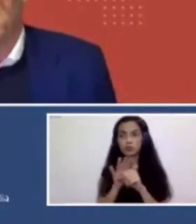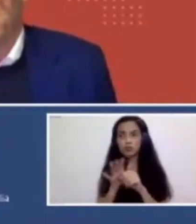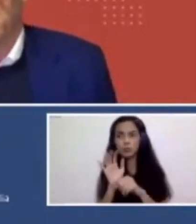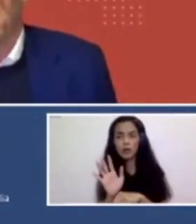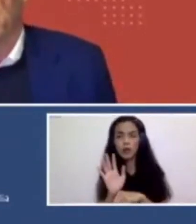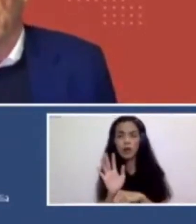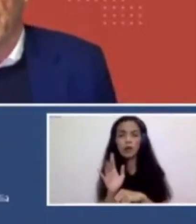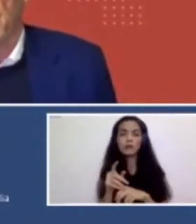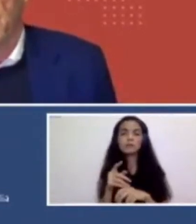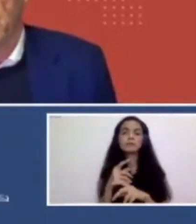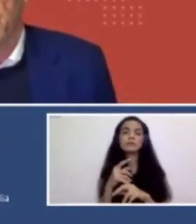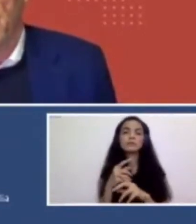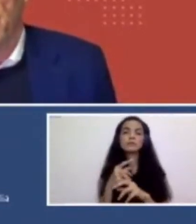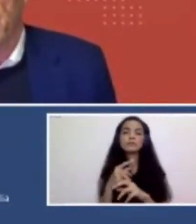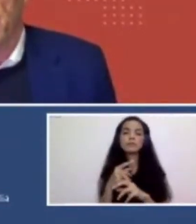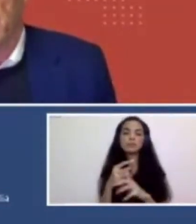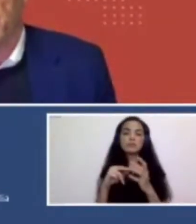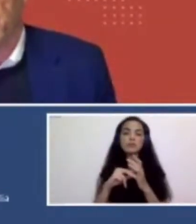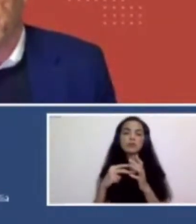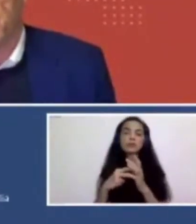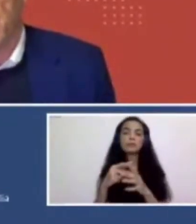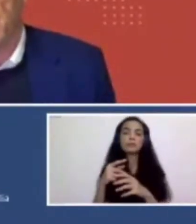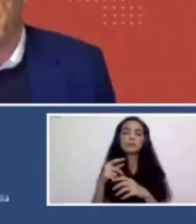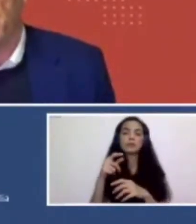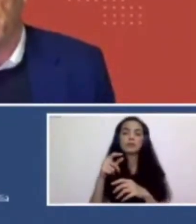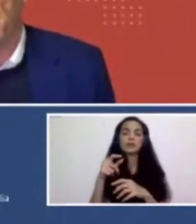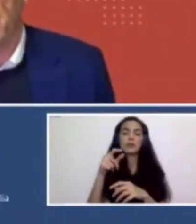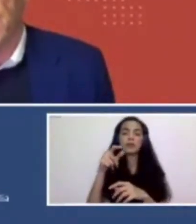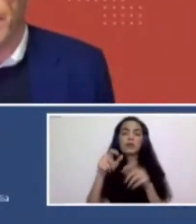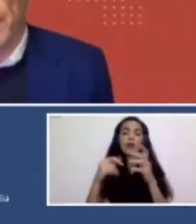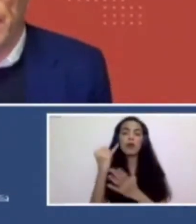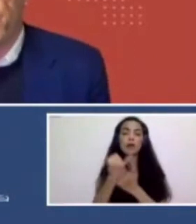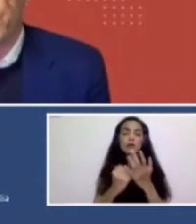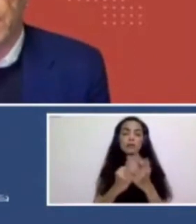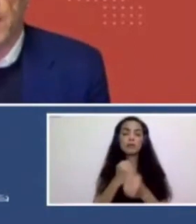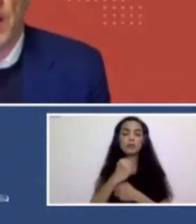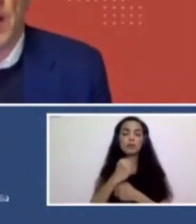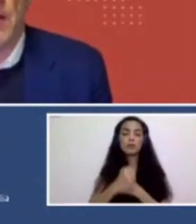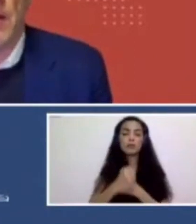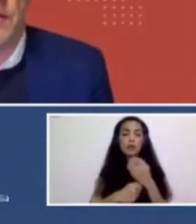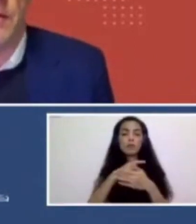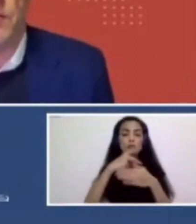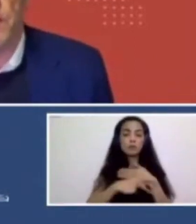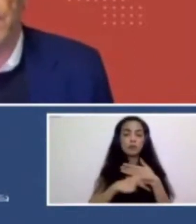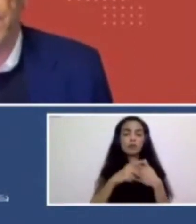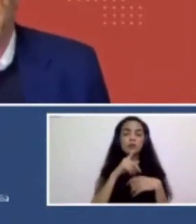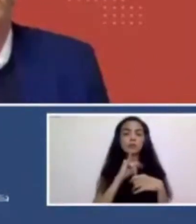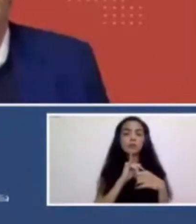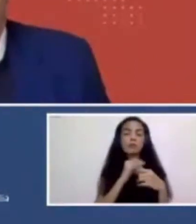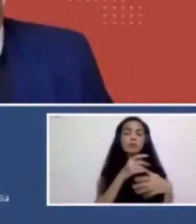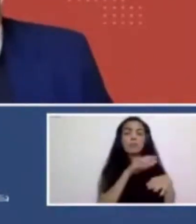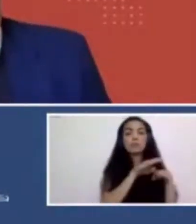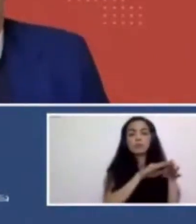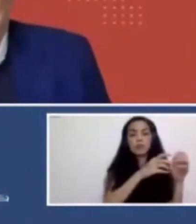um, they tend to favor, uh, projects that have a kind of proving capacity to deliver things. And so